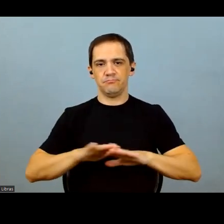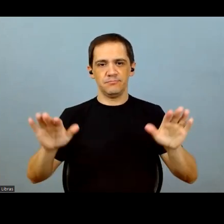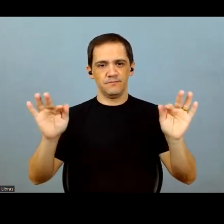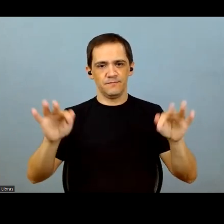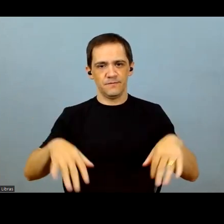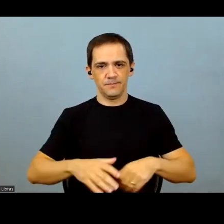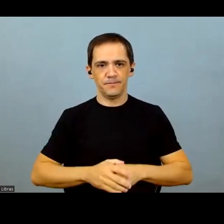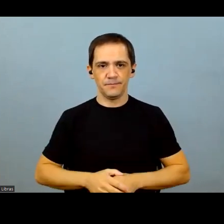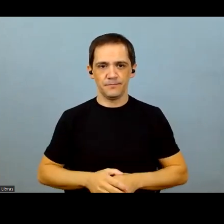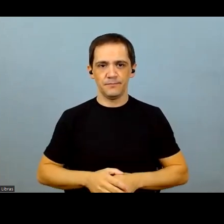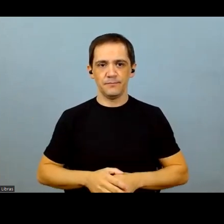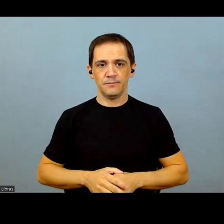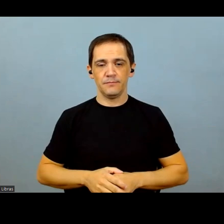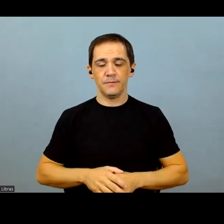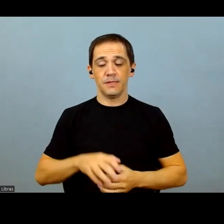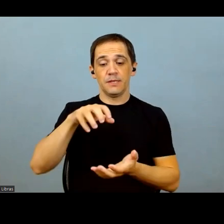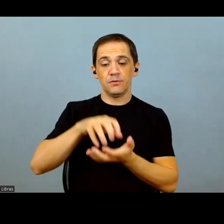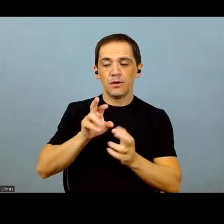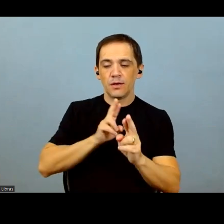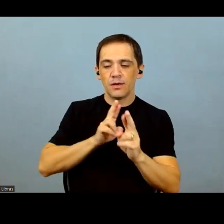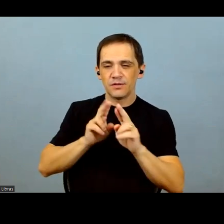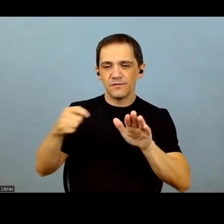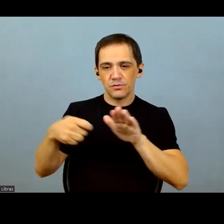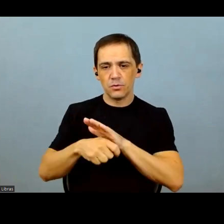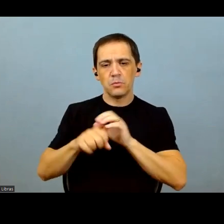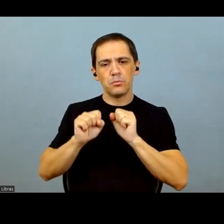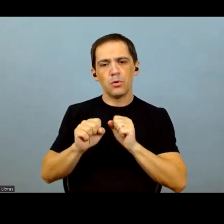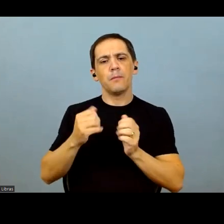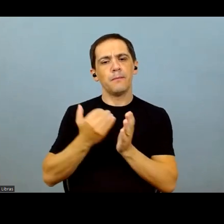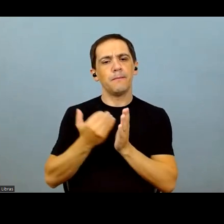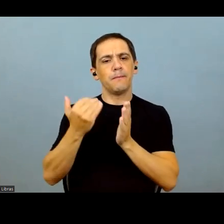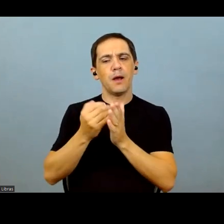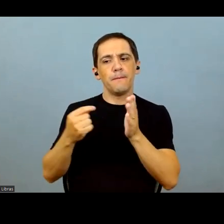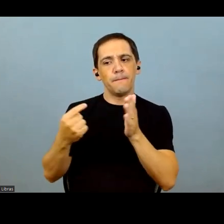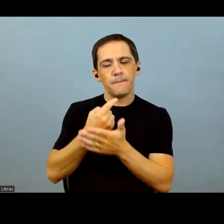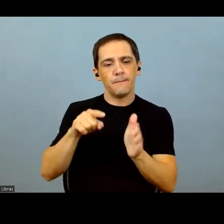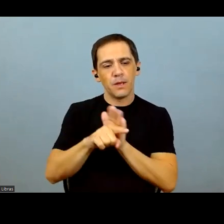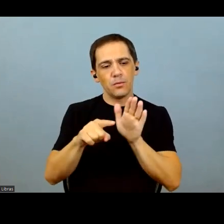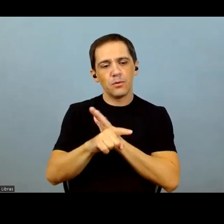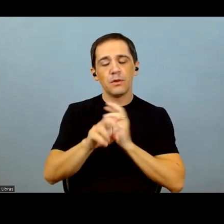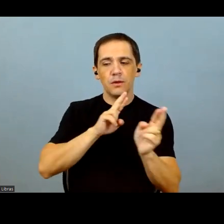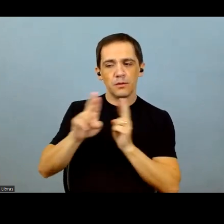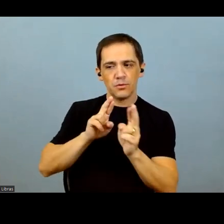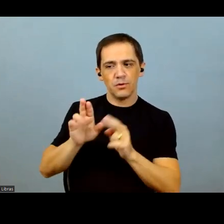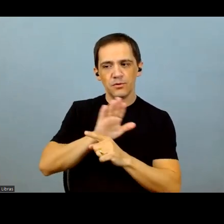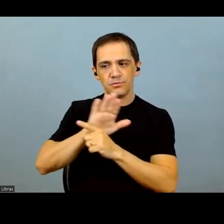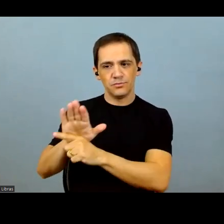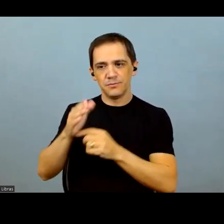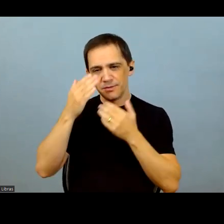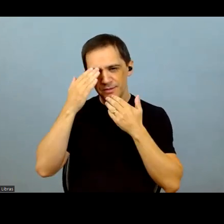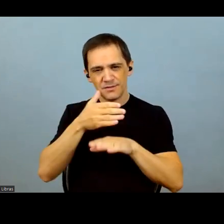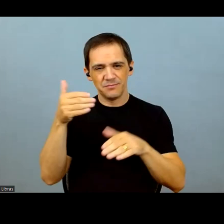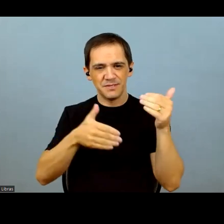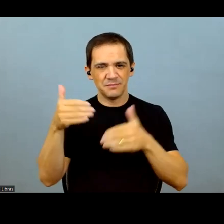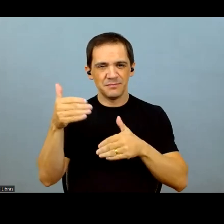results is now closed. The IR department will be